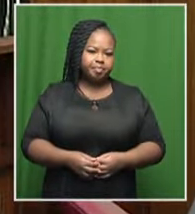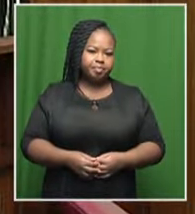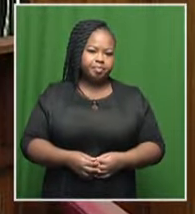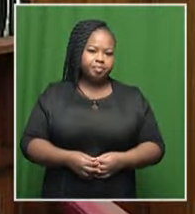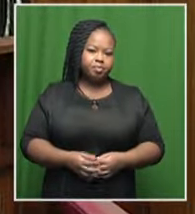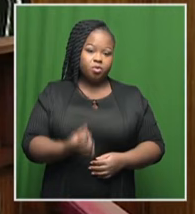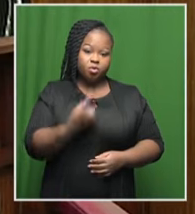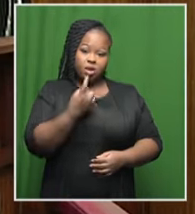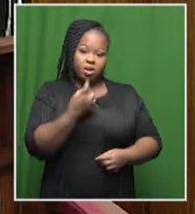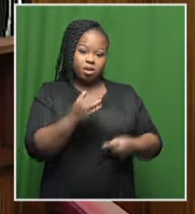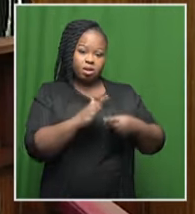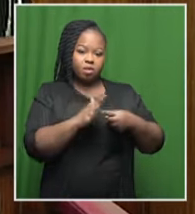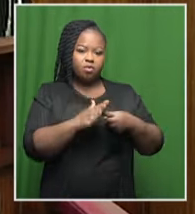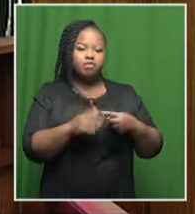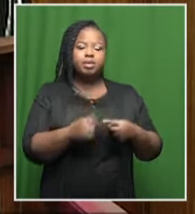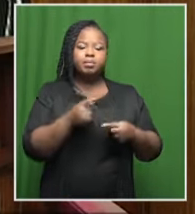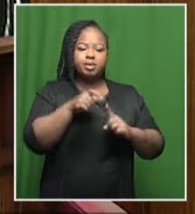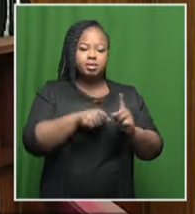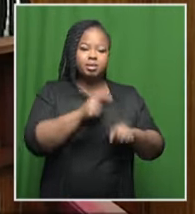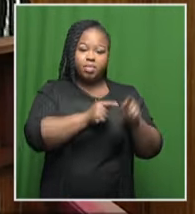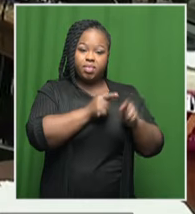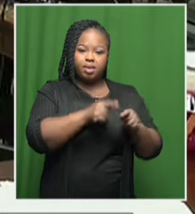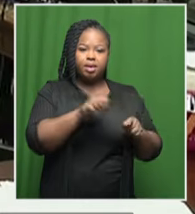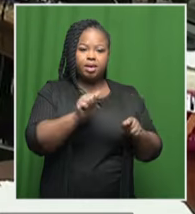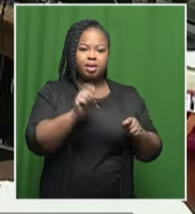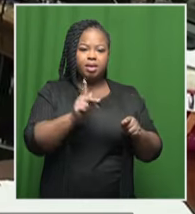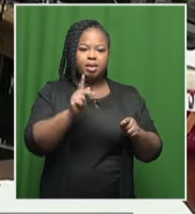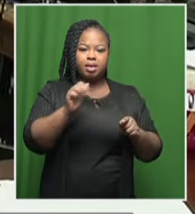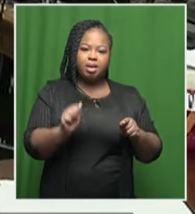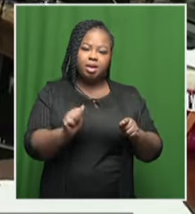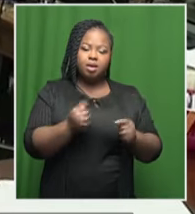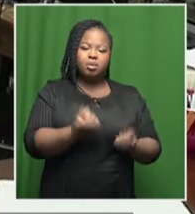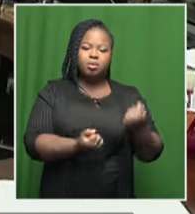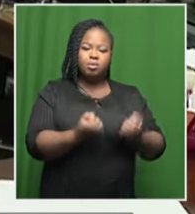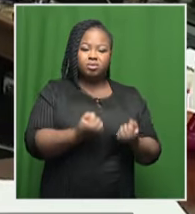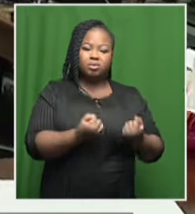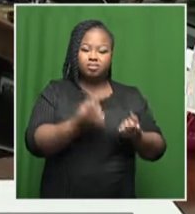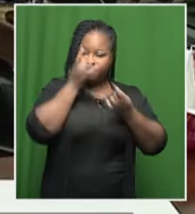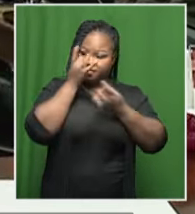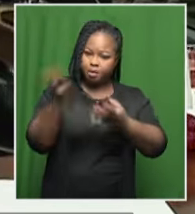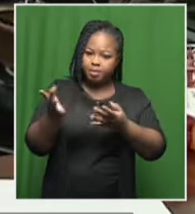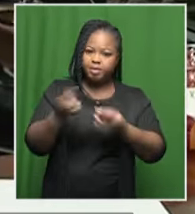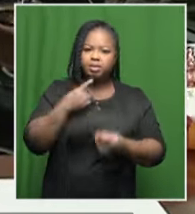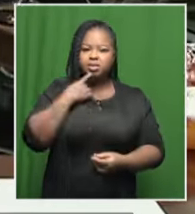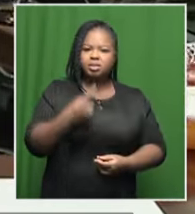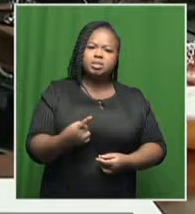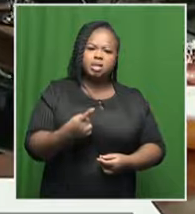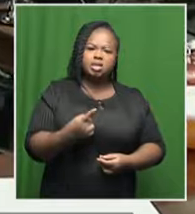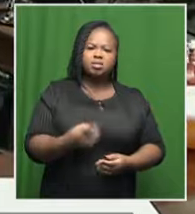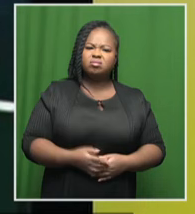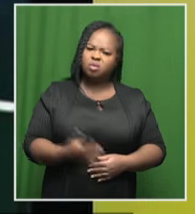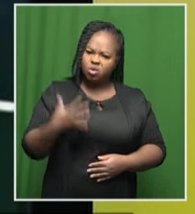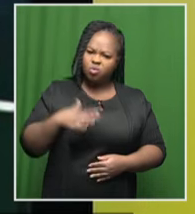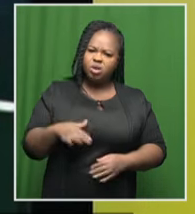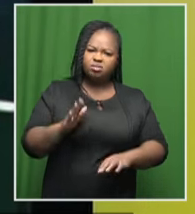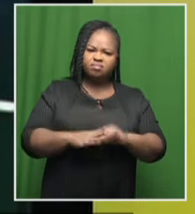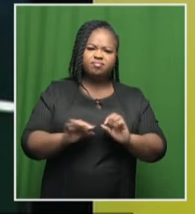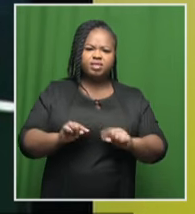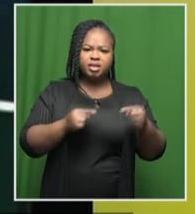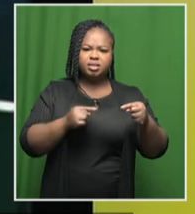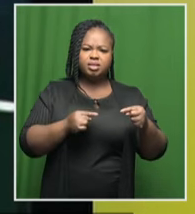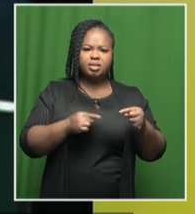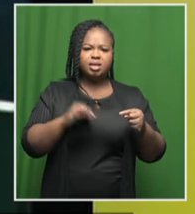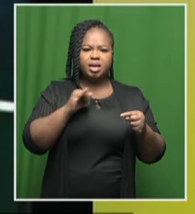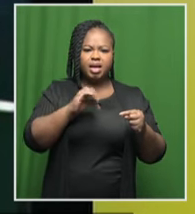One of the accused in the Kinnan, a.k.a. Forbes murder trial, has told the Durban Magistrate's Court that he intends to lay a charge of perjury